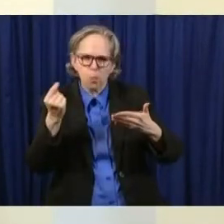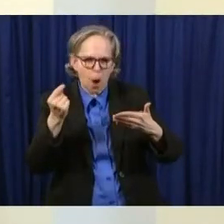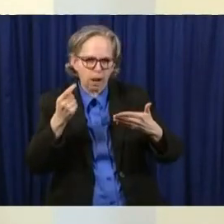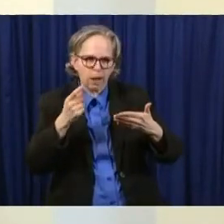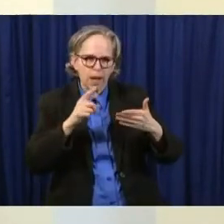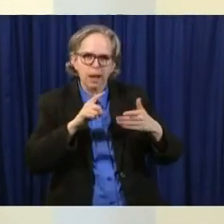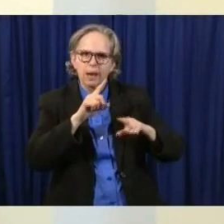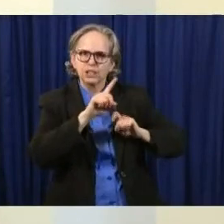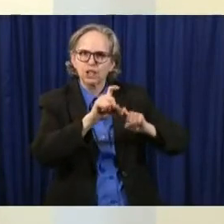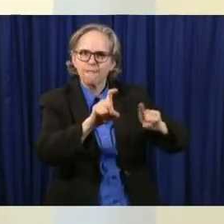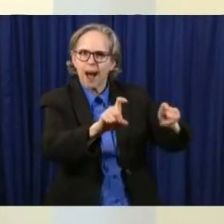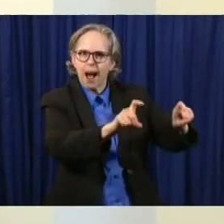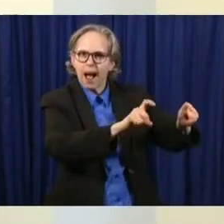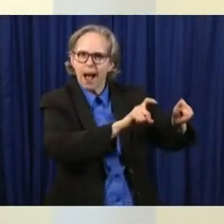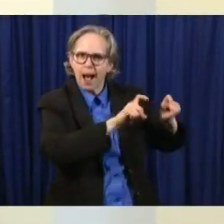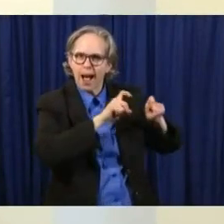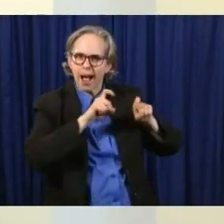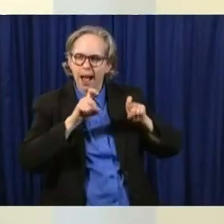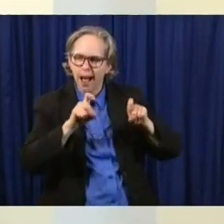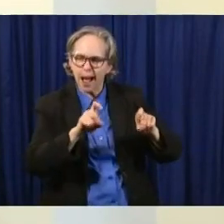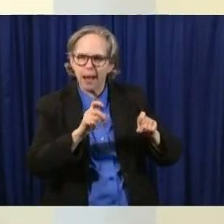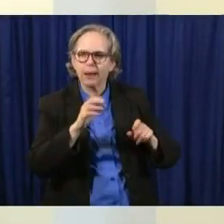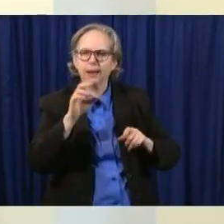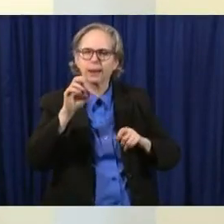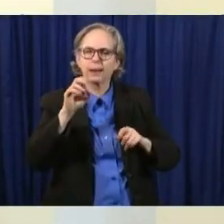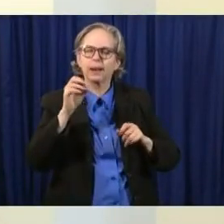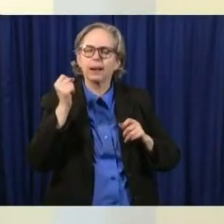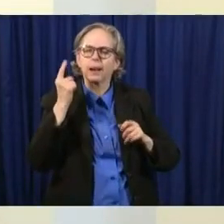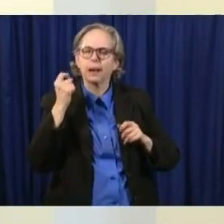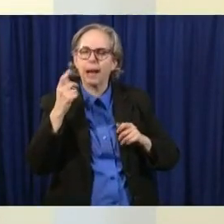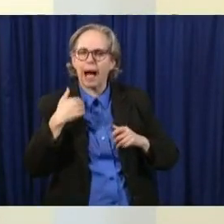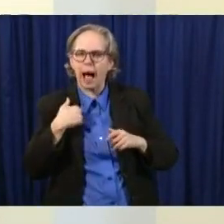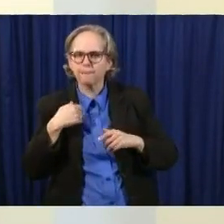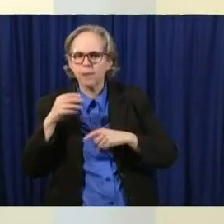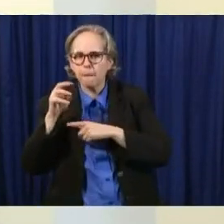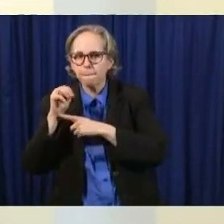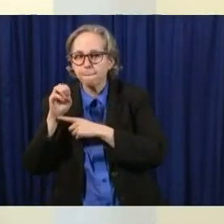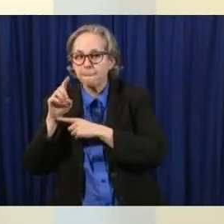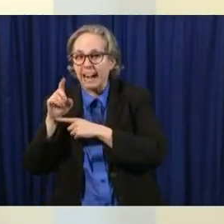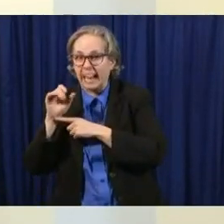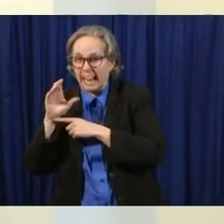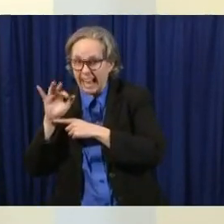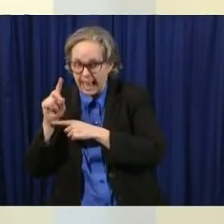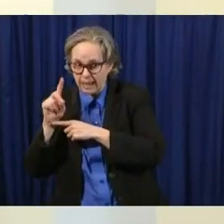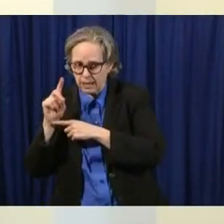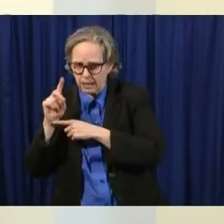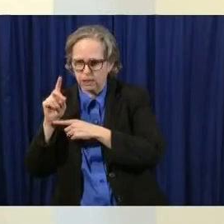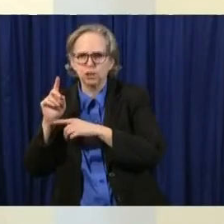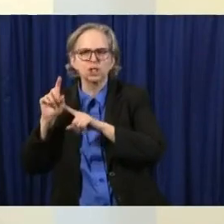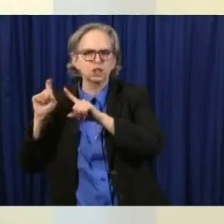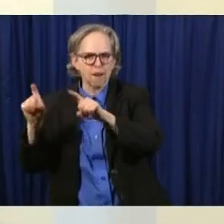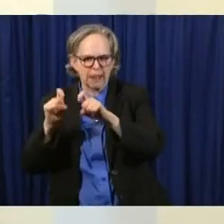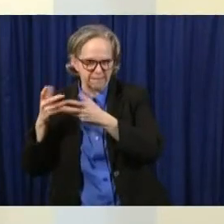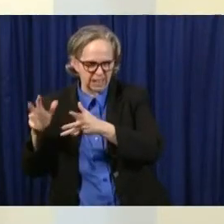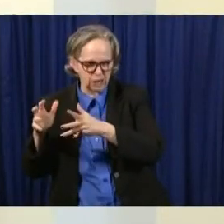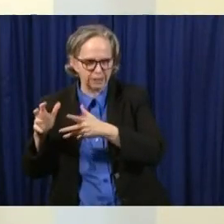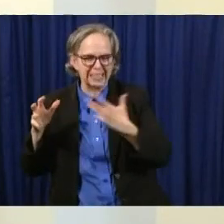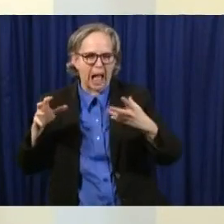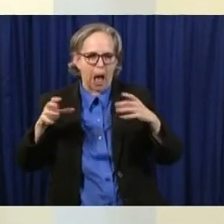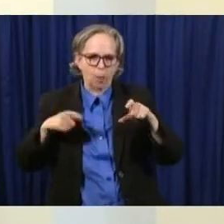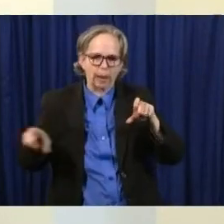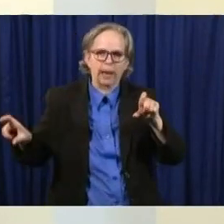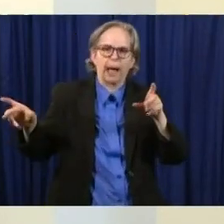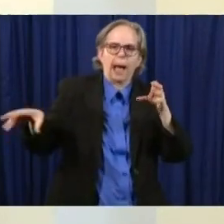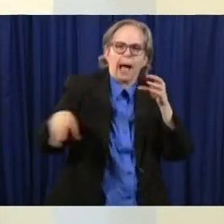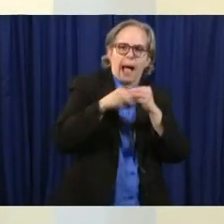piggybacking off of an already existing uh medicaid survey that's out in the community so we can learn more about people's symptoms and risk